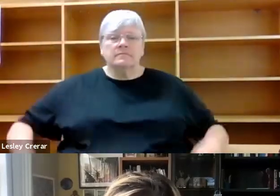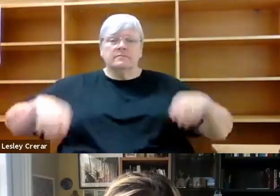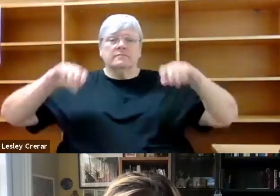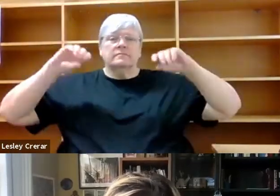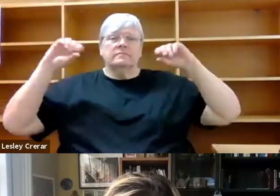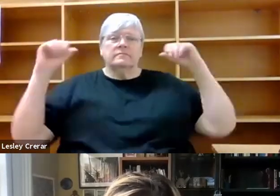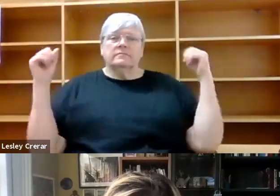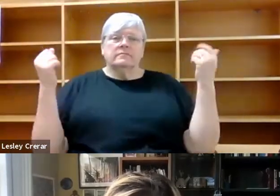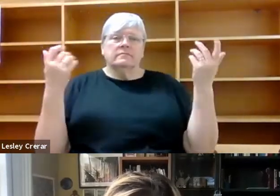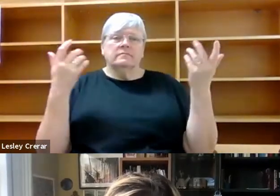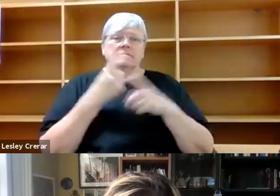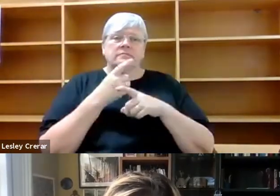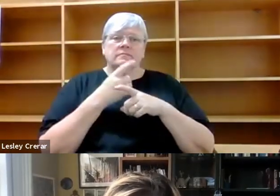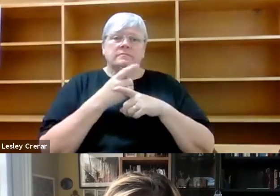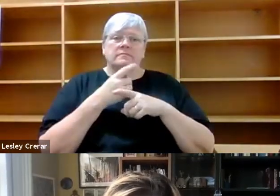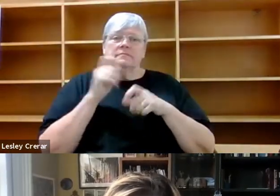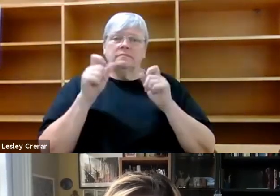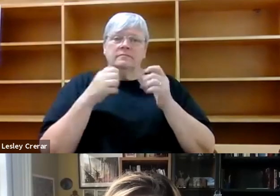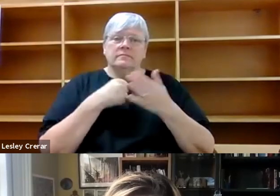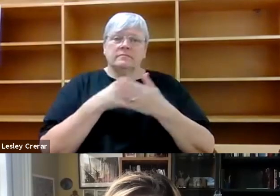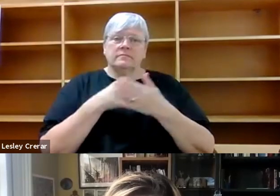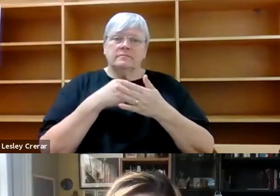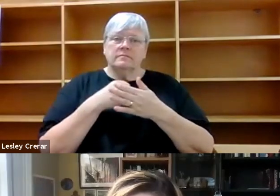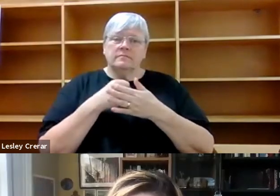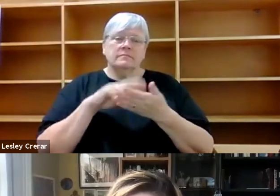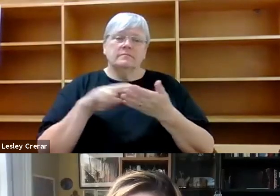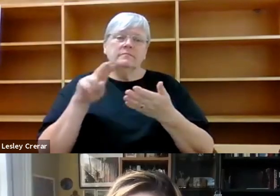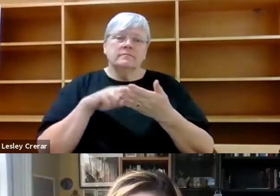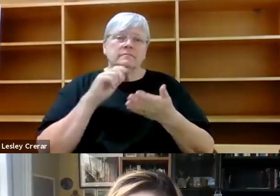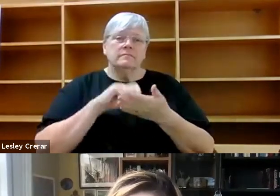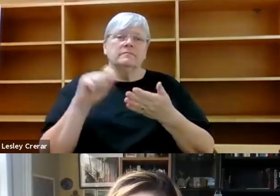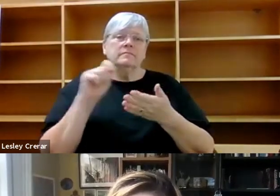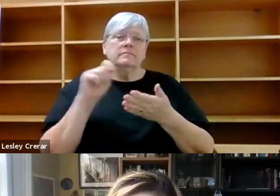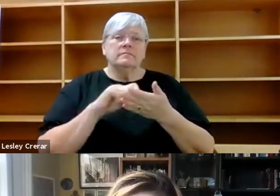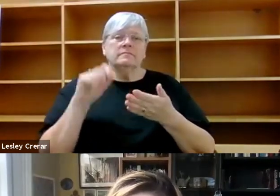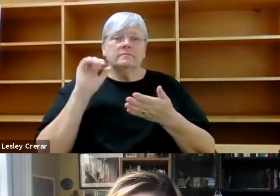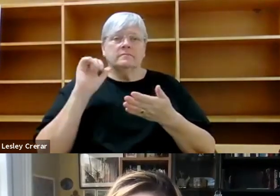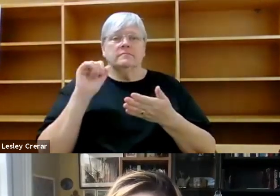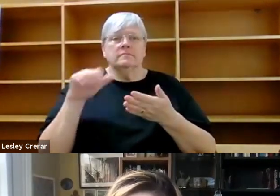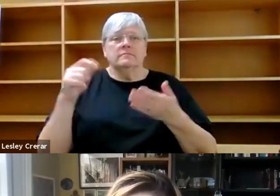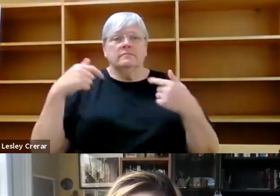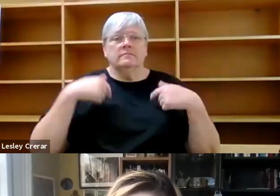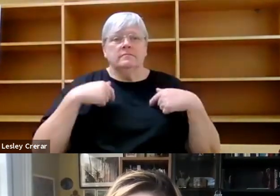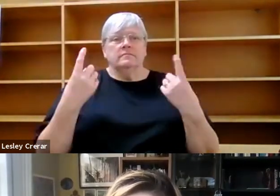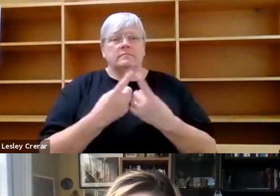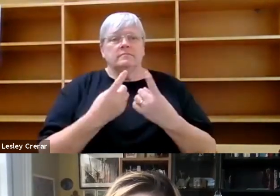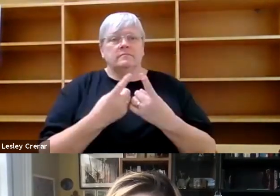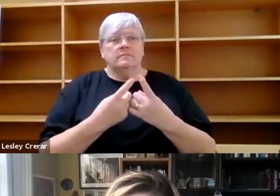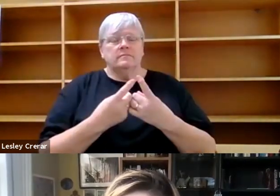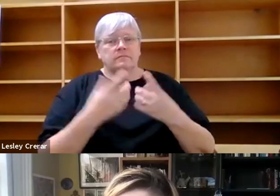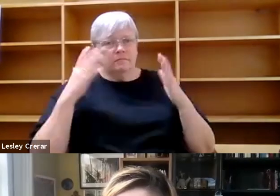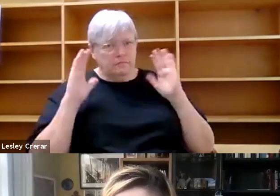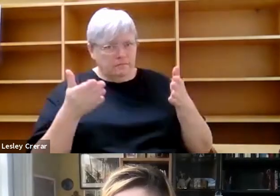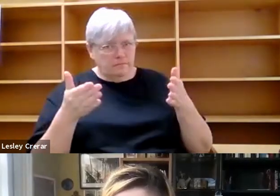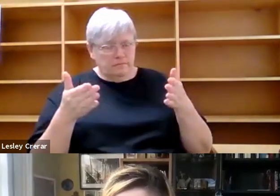their, their ability to nature, Yeah, absolutely. I think, you know, for me, this is one of those things that it requires a